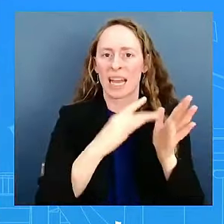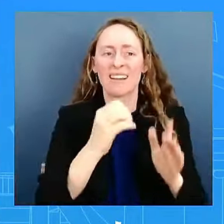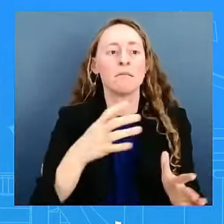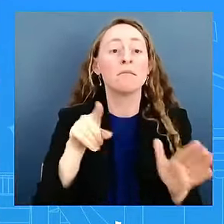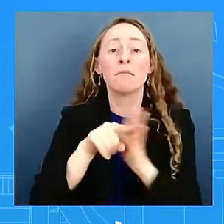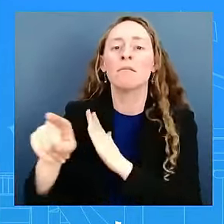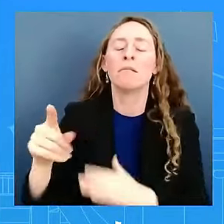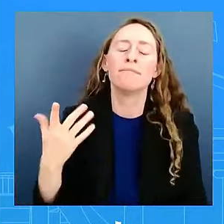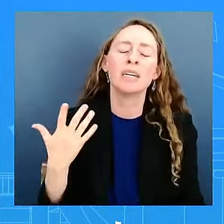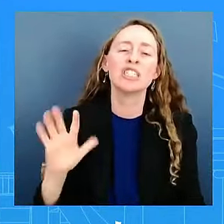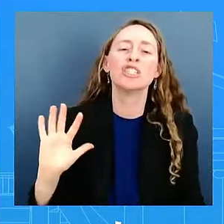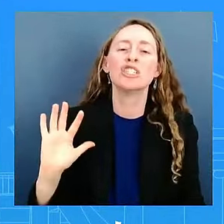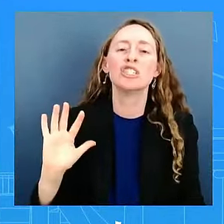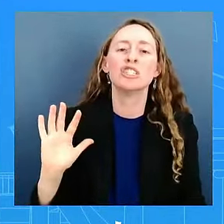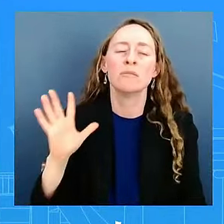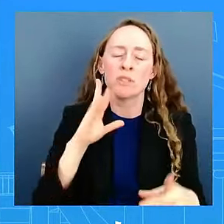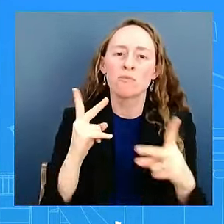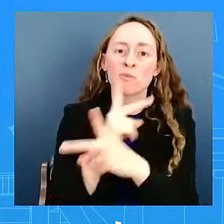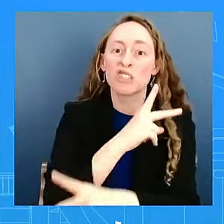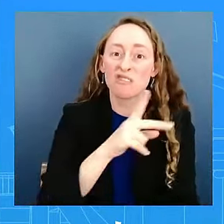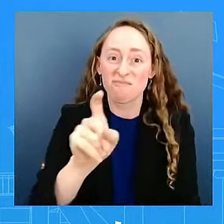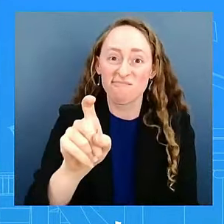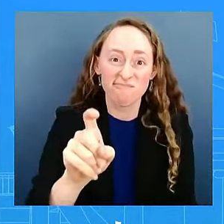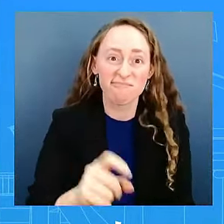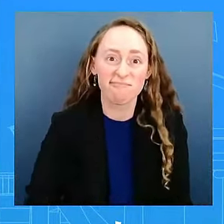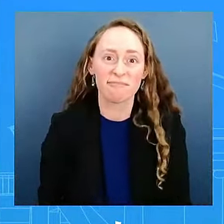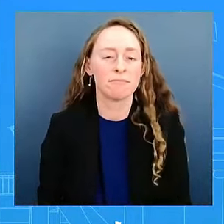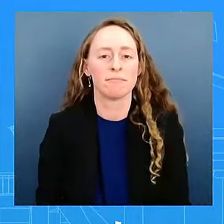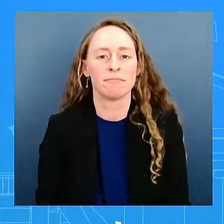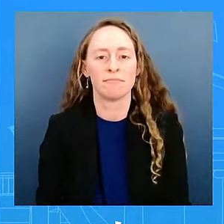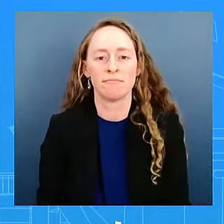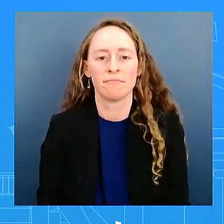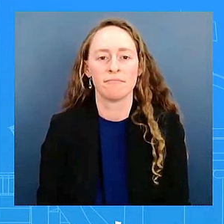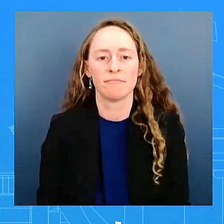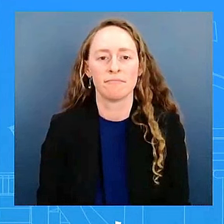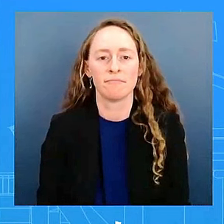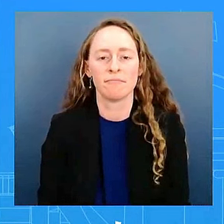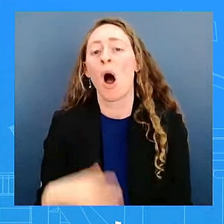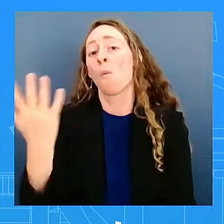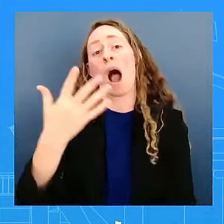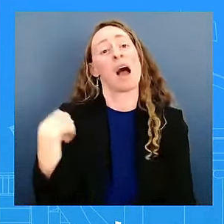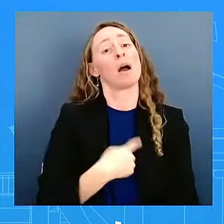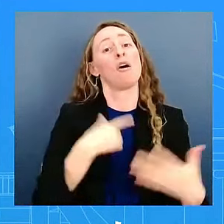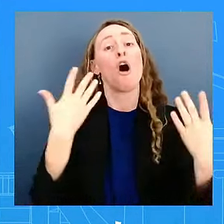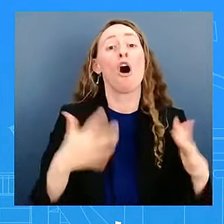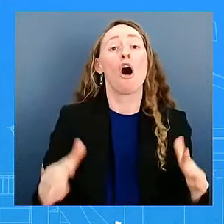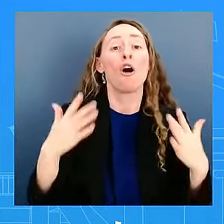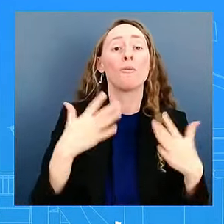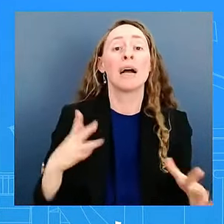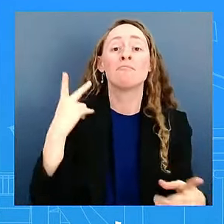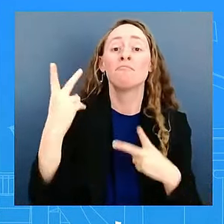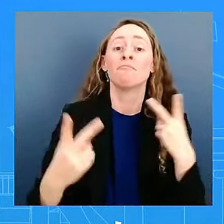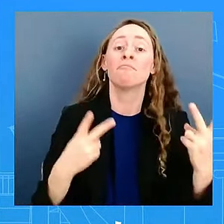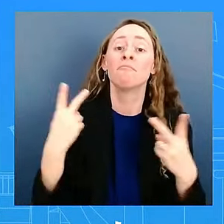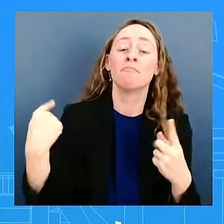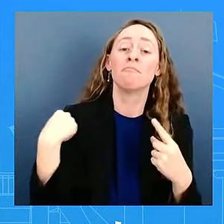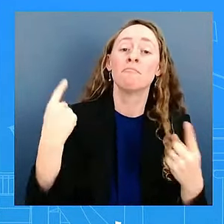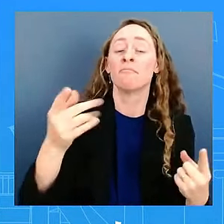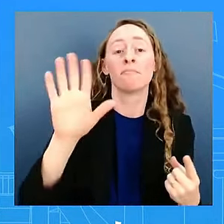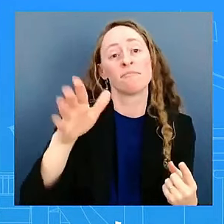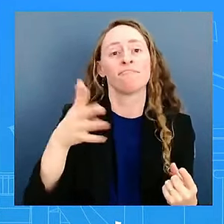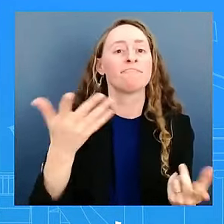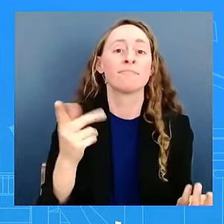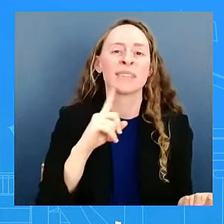These reports over the last 24, 48 hours certainly don't help with the temperature going down. I'm not going to be Pollyannish about it. We're